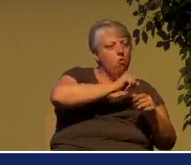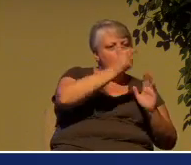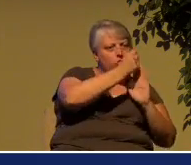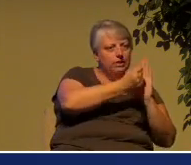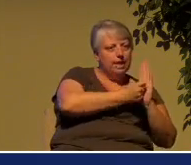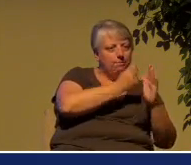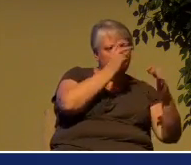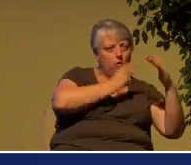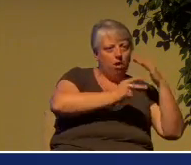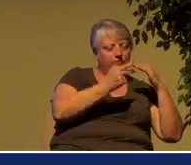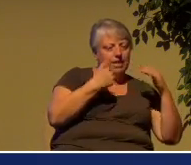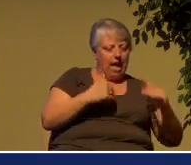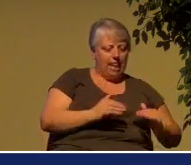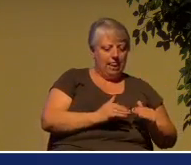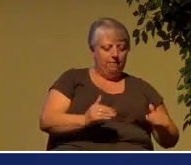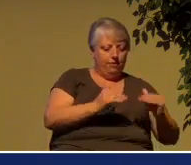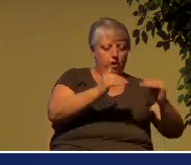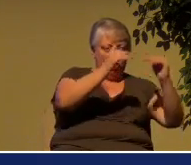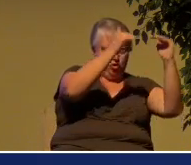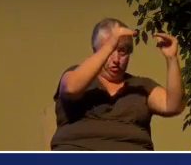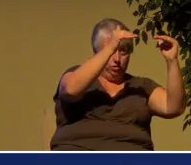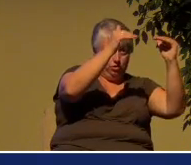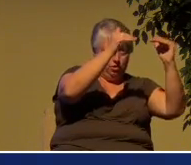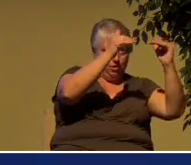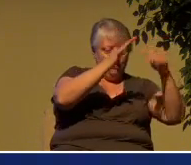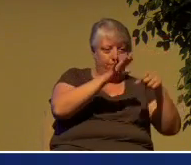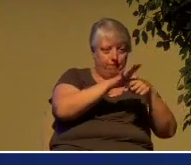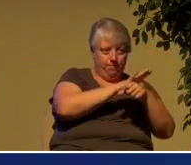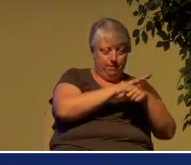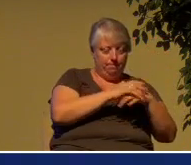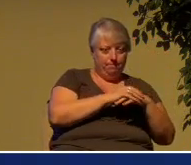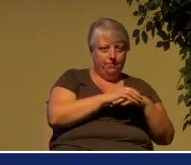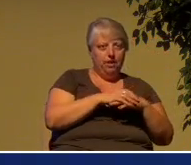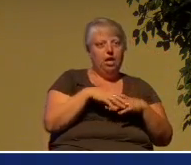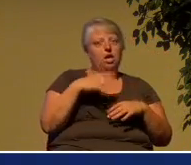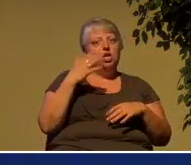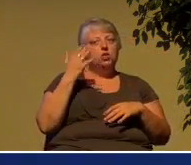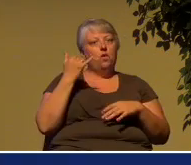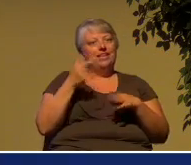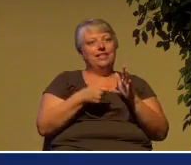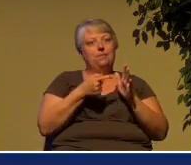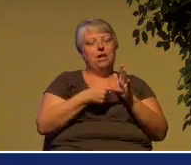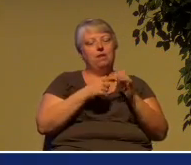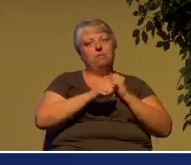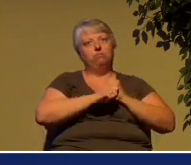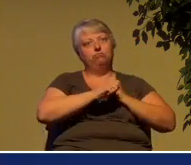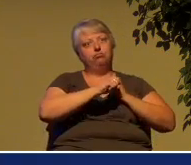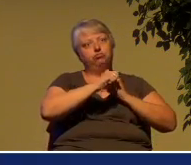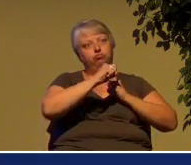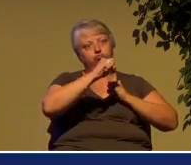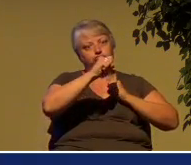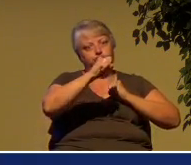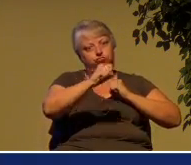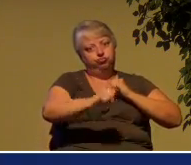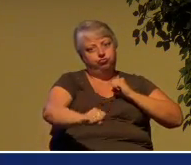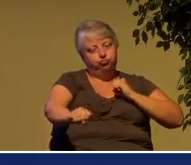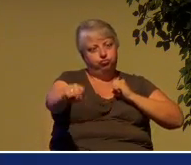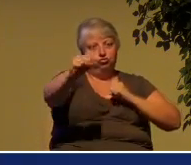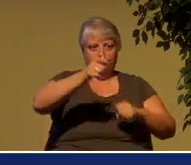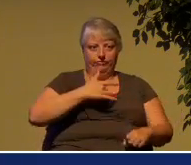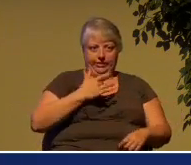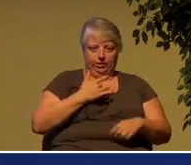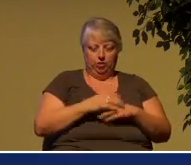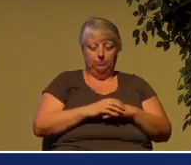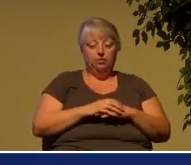multiple levels of fulfillment. That's why we get it so wrong so many times. The ultimate fulfillment of this